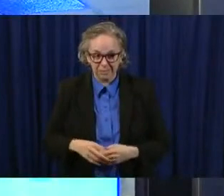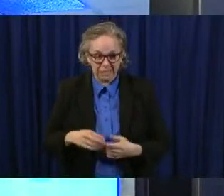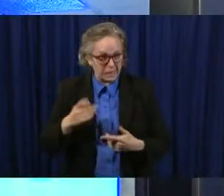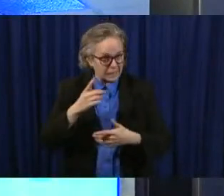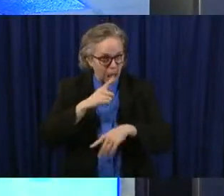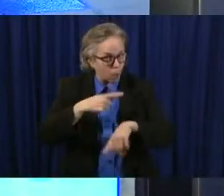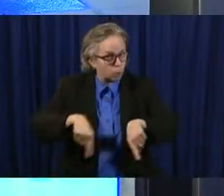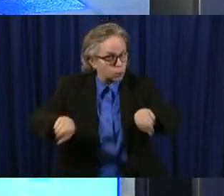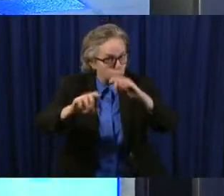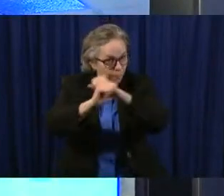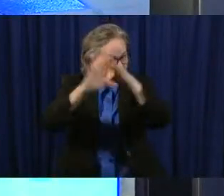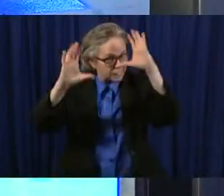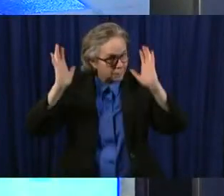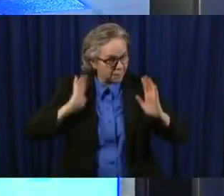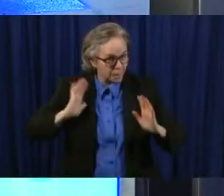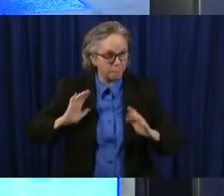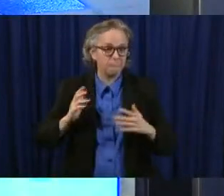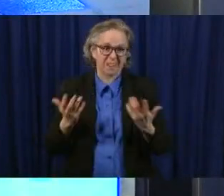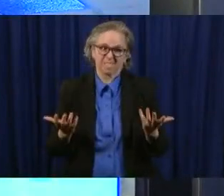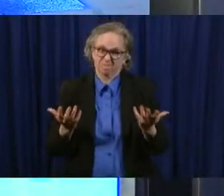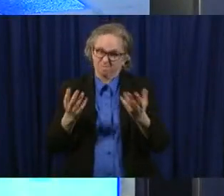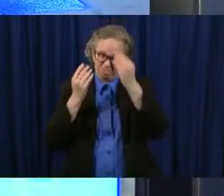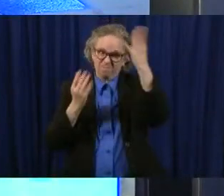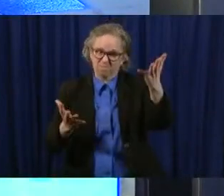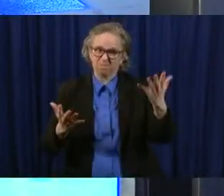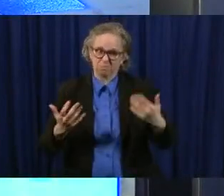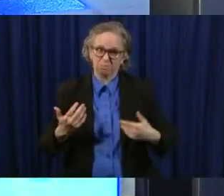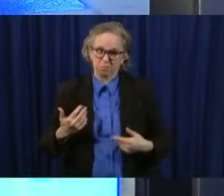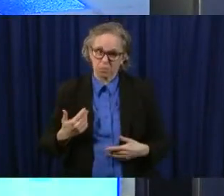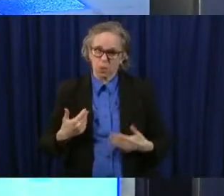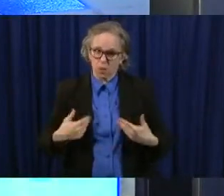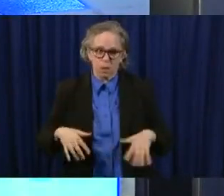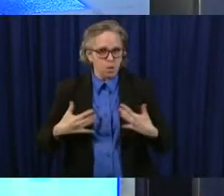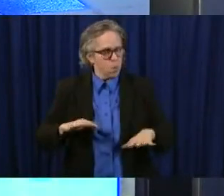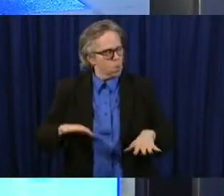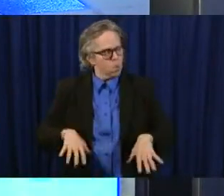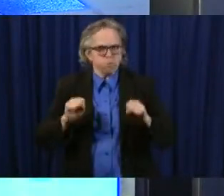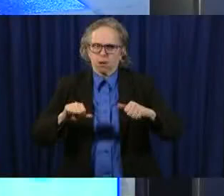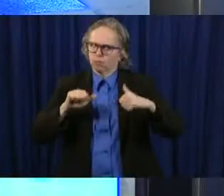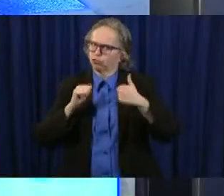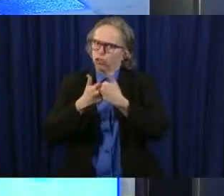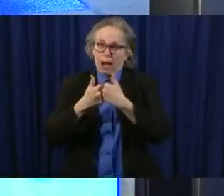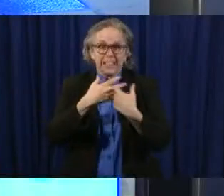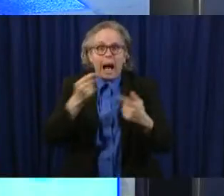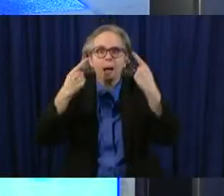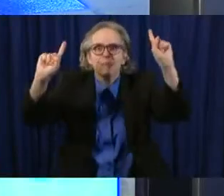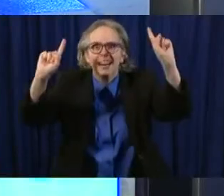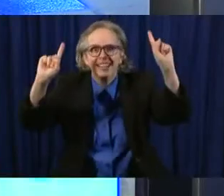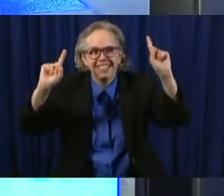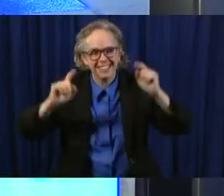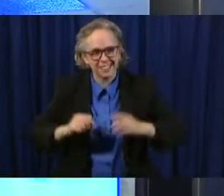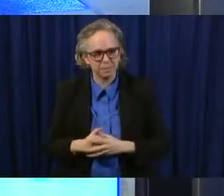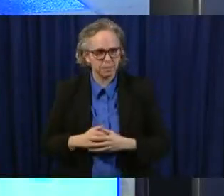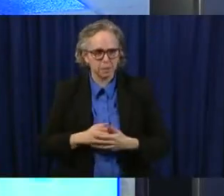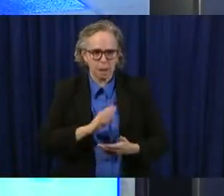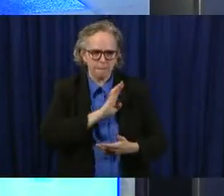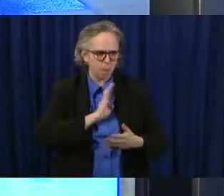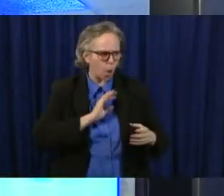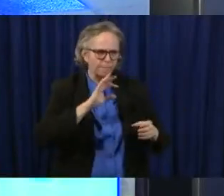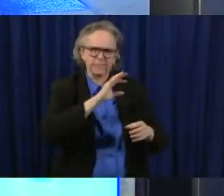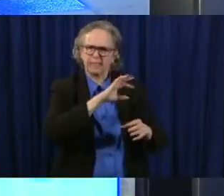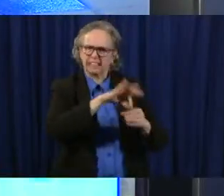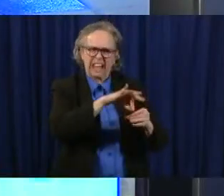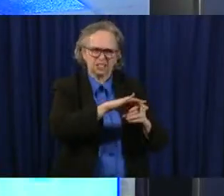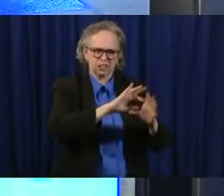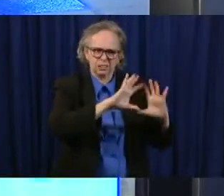election but i tell you what we've risen to the occasion ohio's boards of elections these bipartisan teams of very dedicated and patriotic